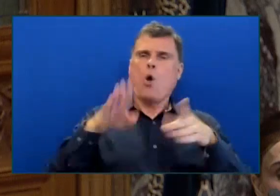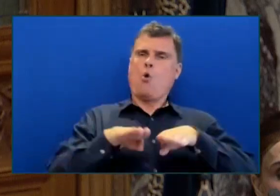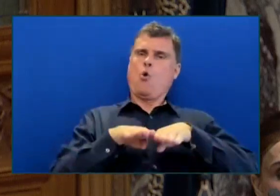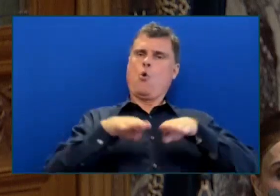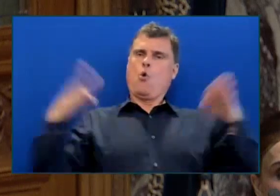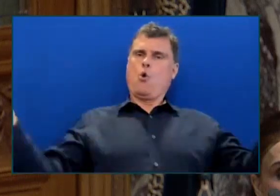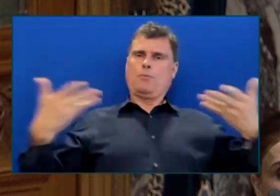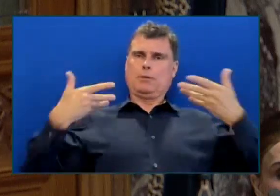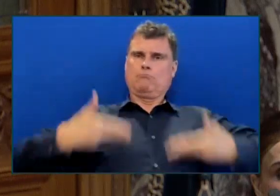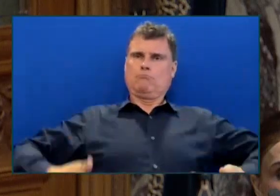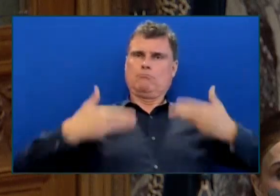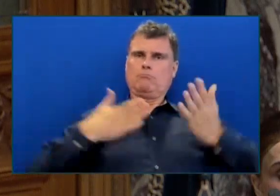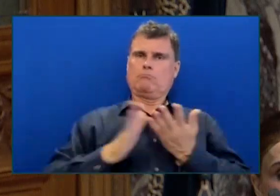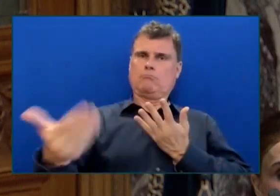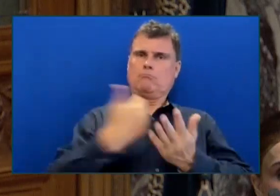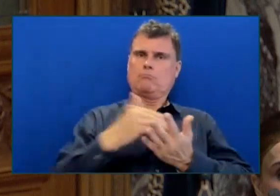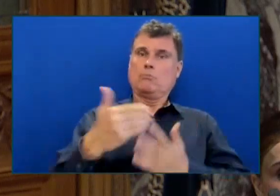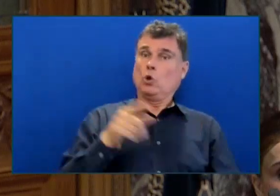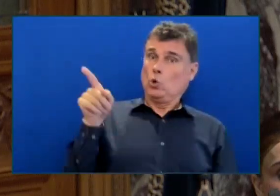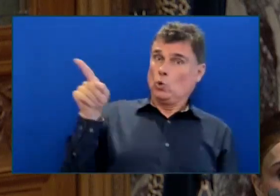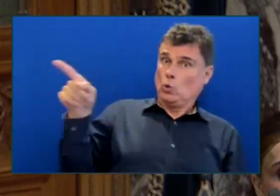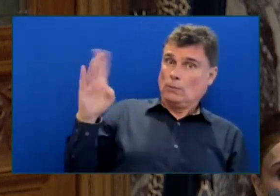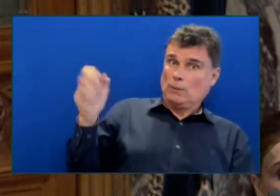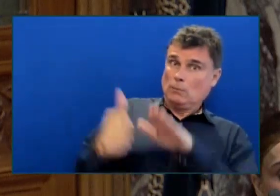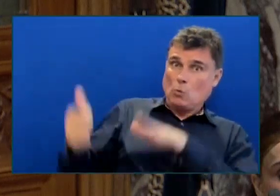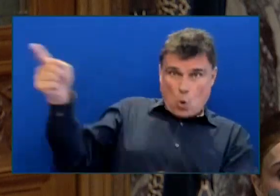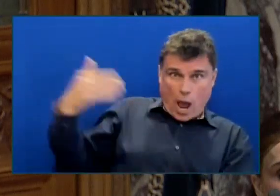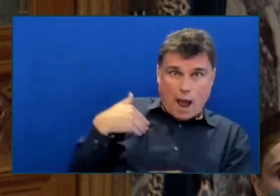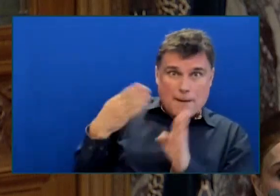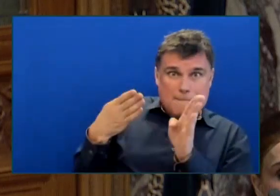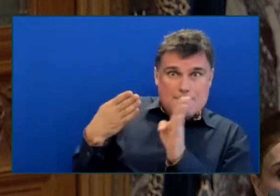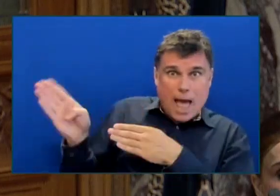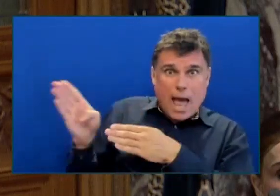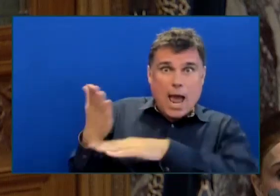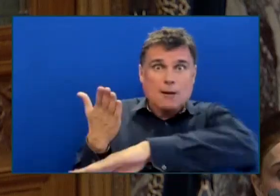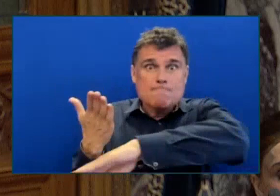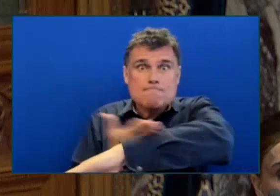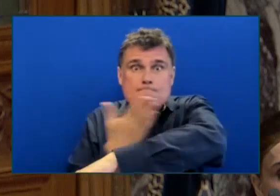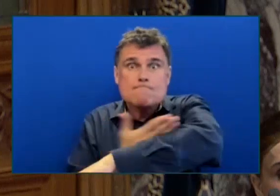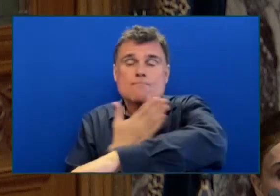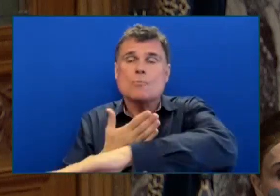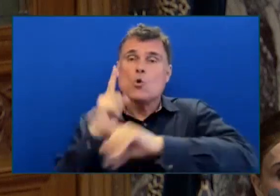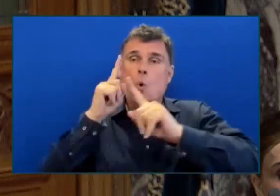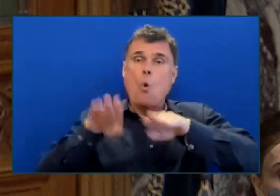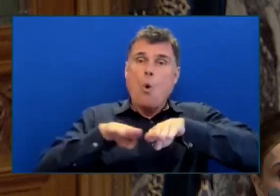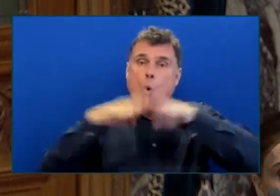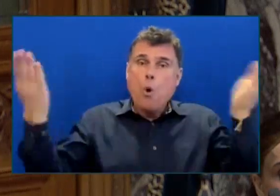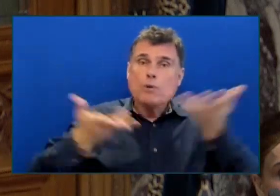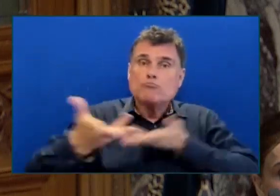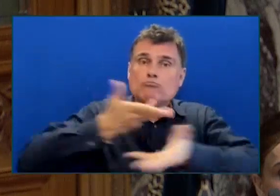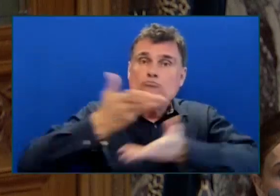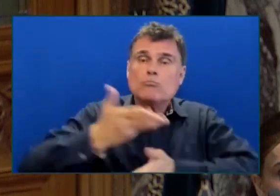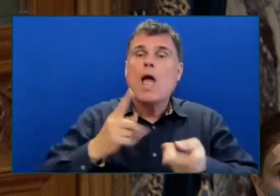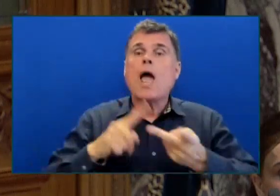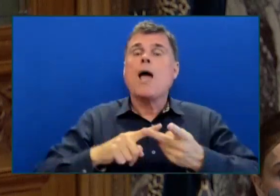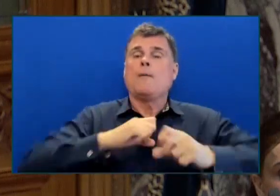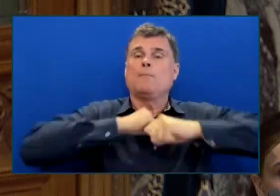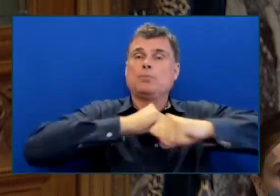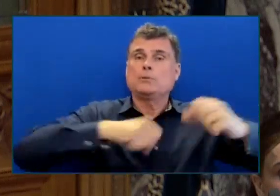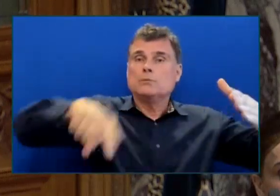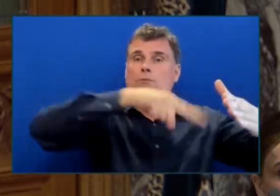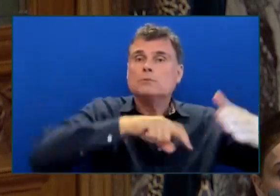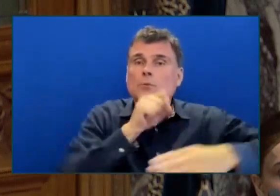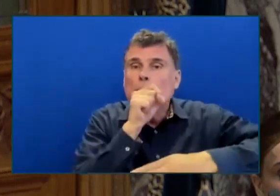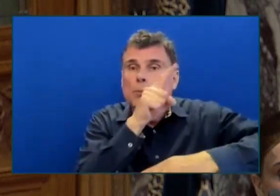improving transparency Whistleblower protection And conflict of interest safeguards Across all government ministries and